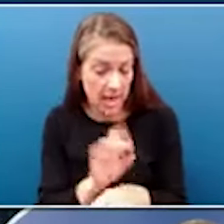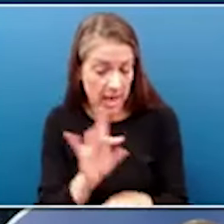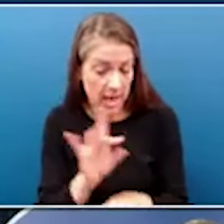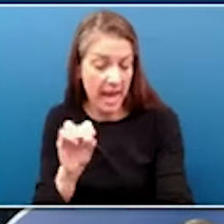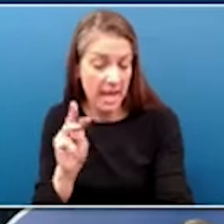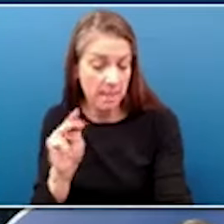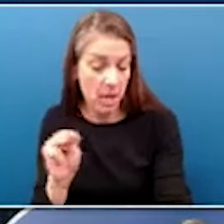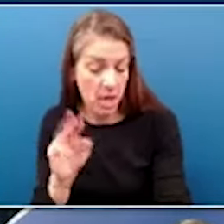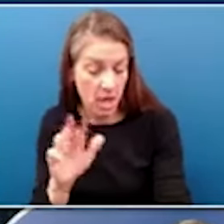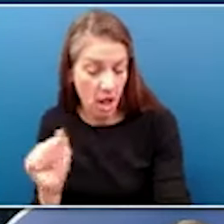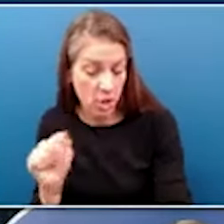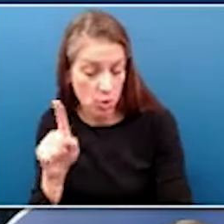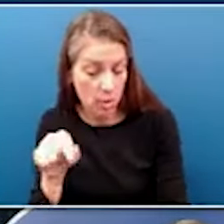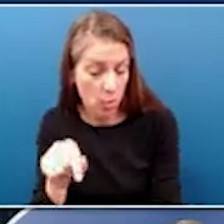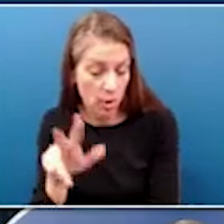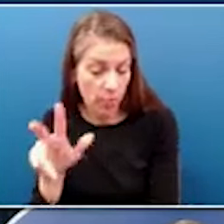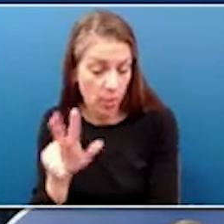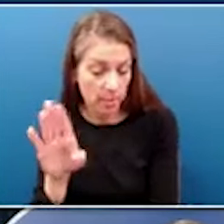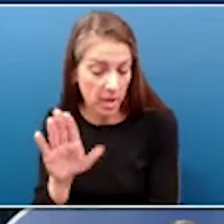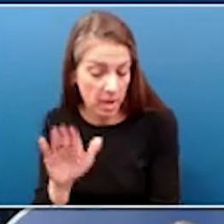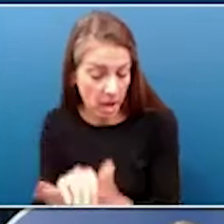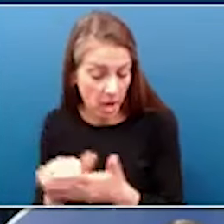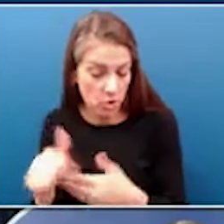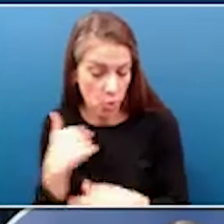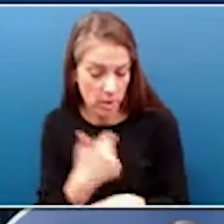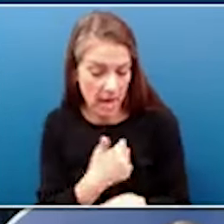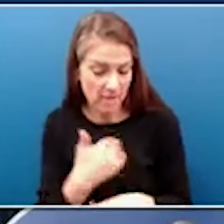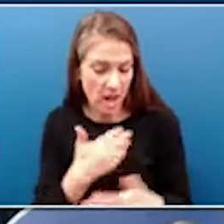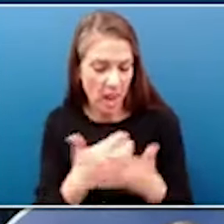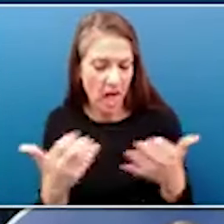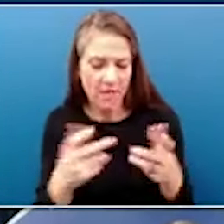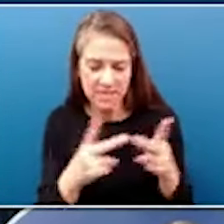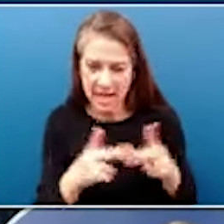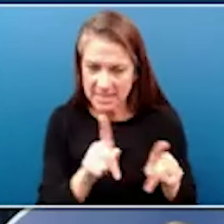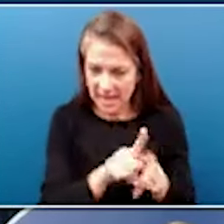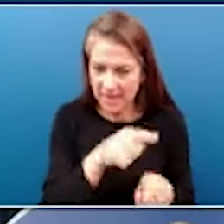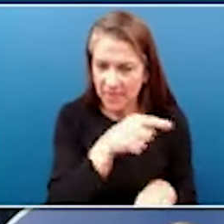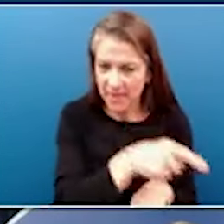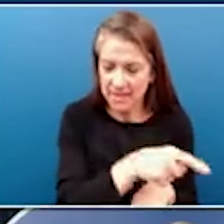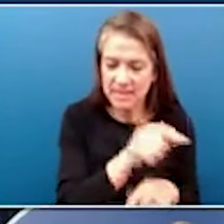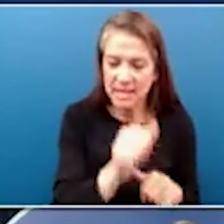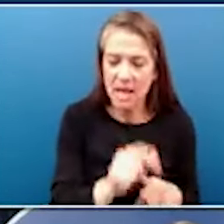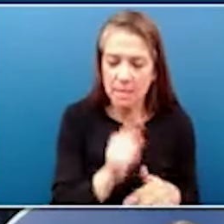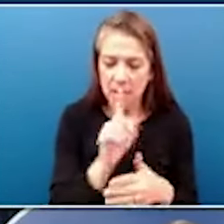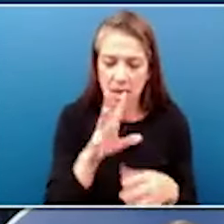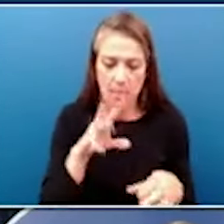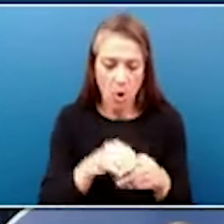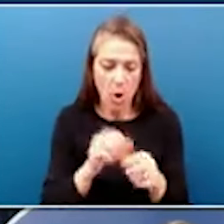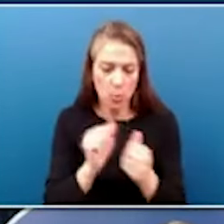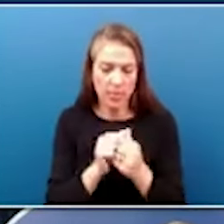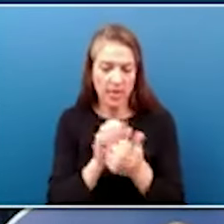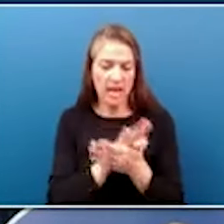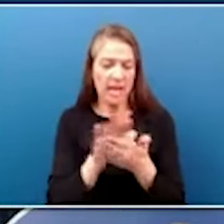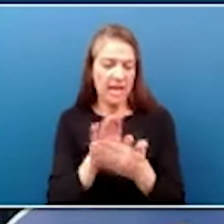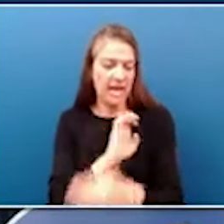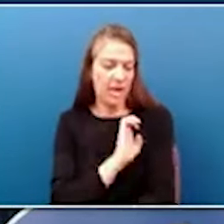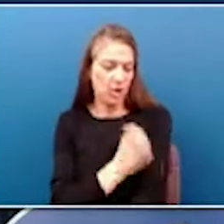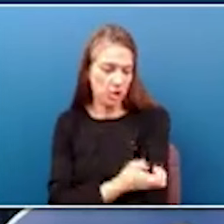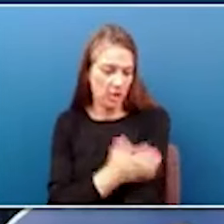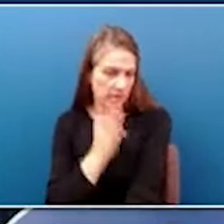investing 1.3 billion dollars in. We have a lot of sites like this that could be a part of a clean energy future